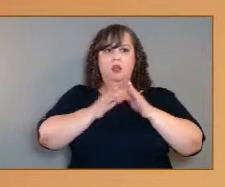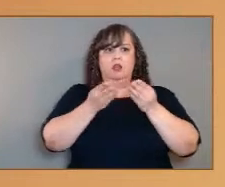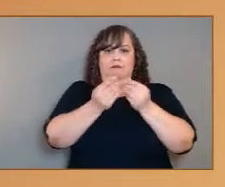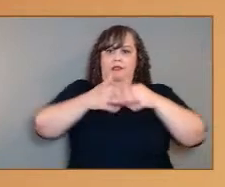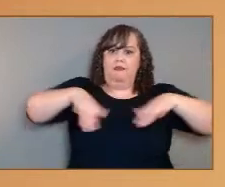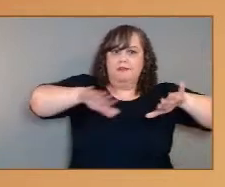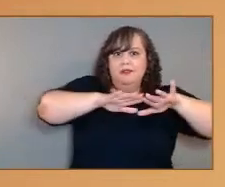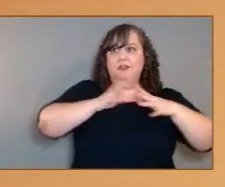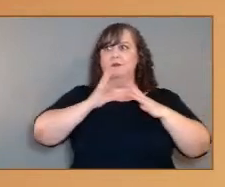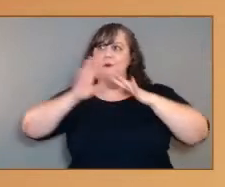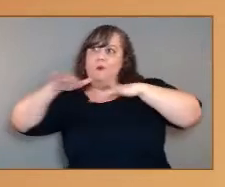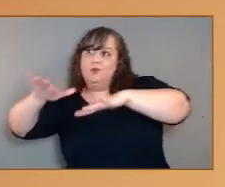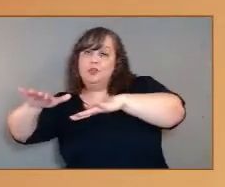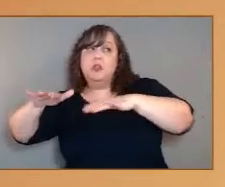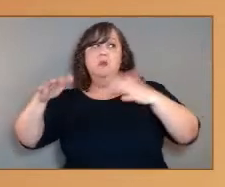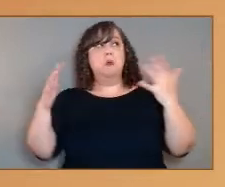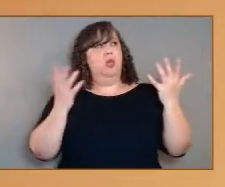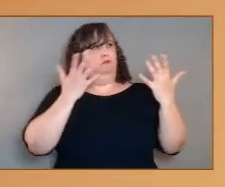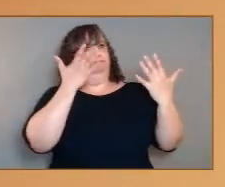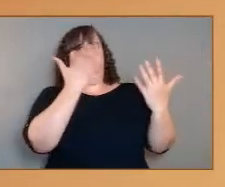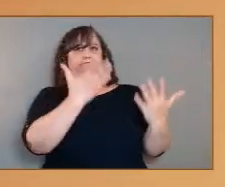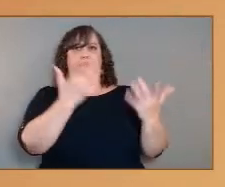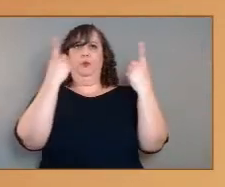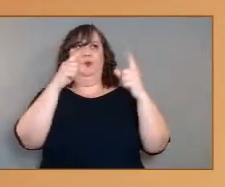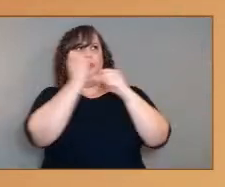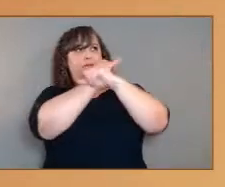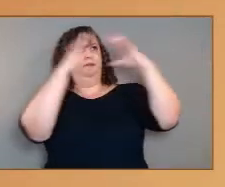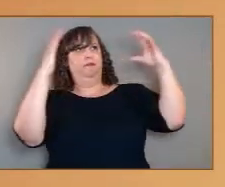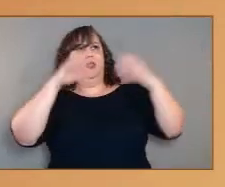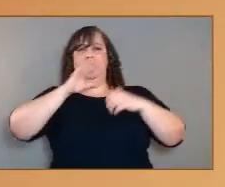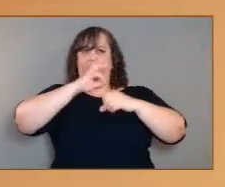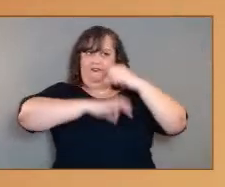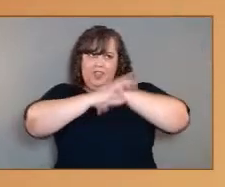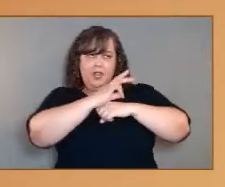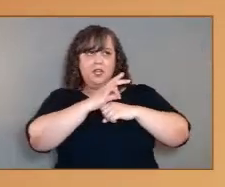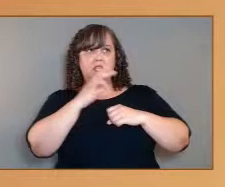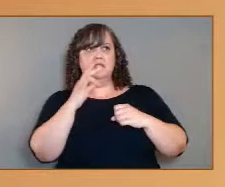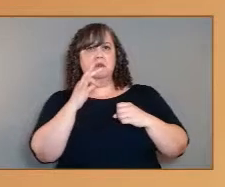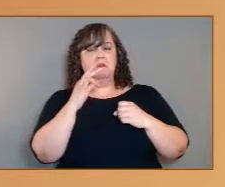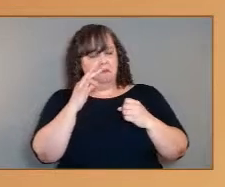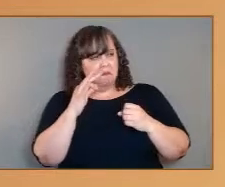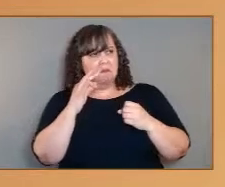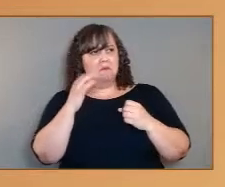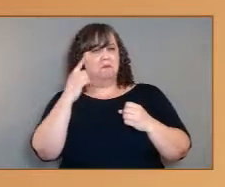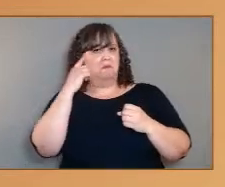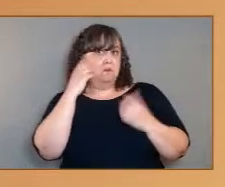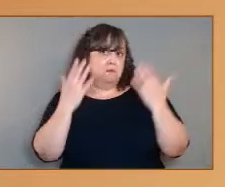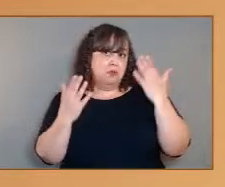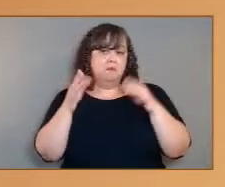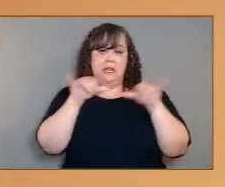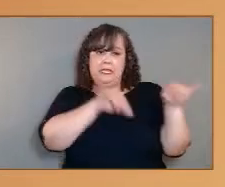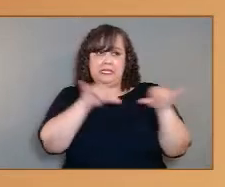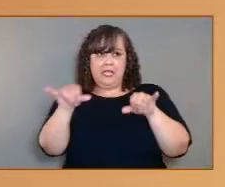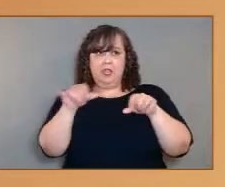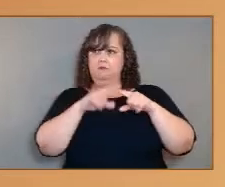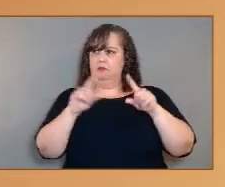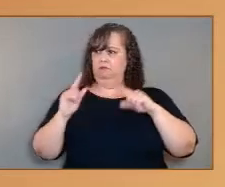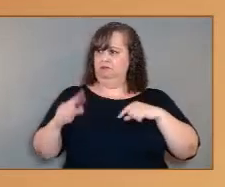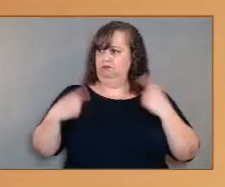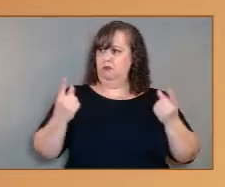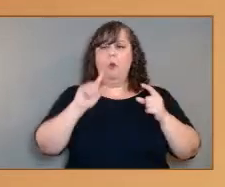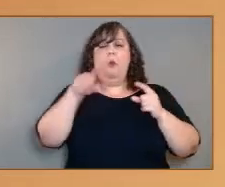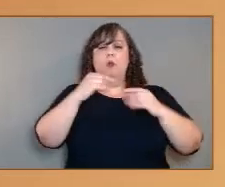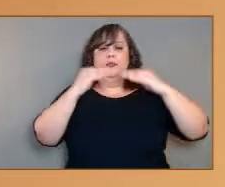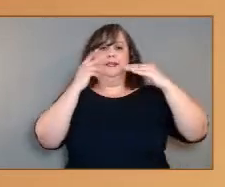We would think the same process would happen on Venus, but so far it seems to have only given us subduction. So we can go back